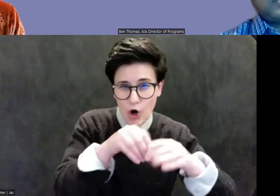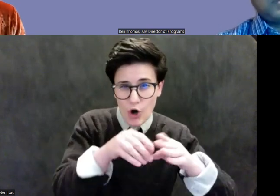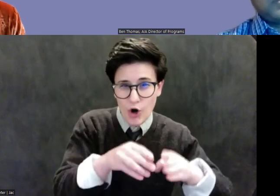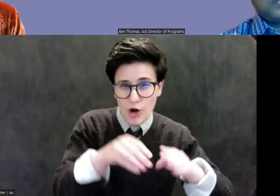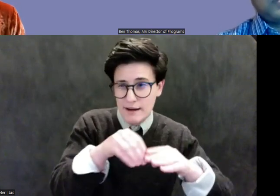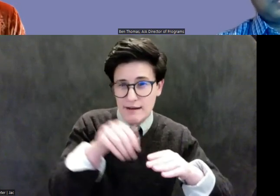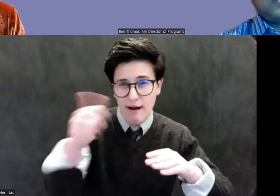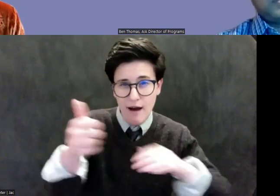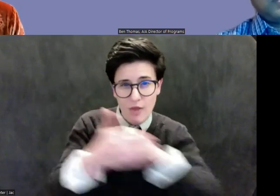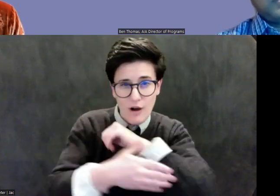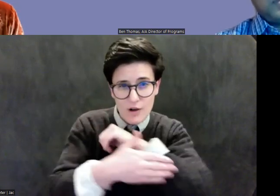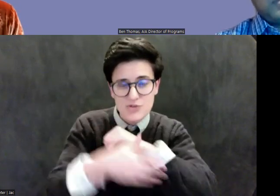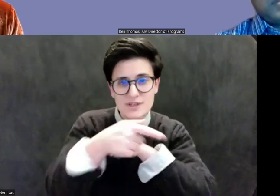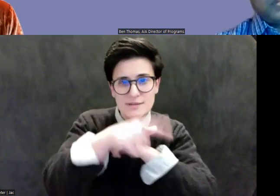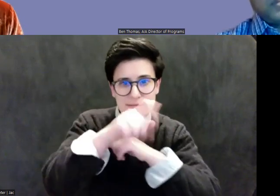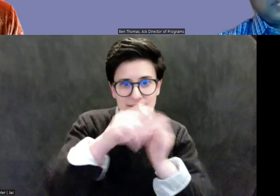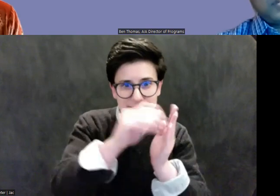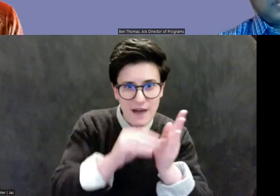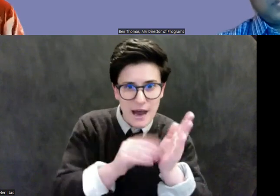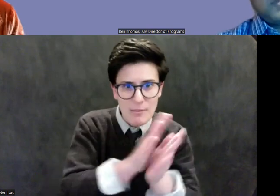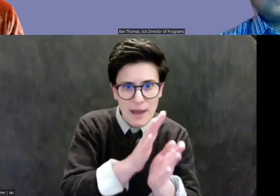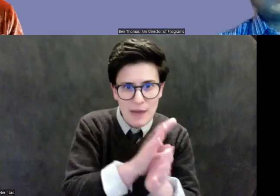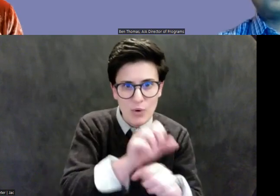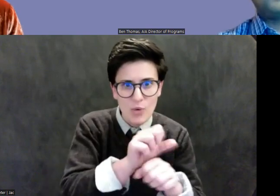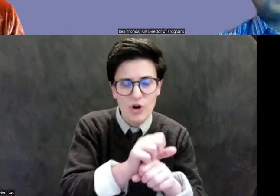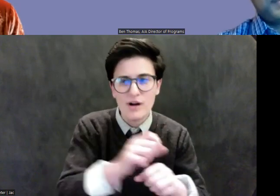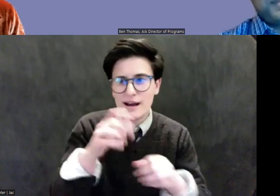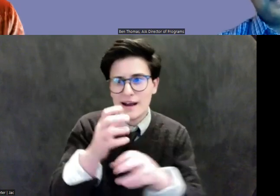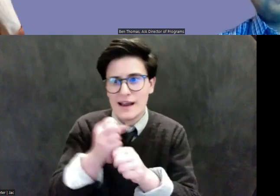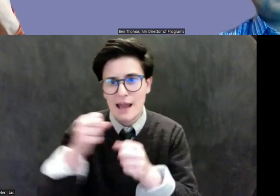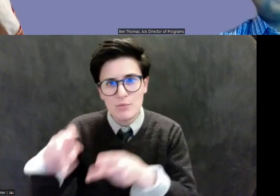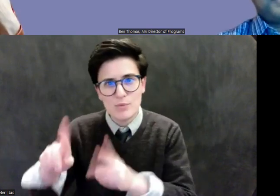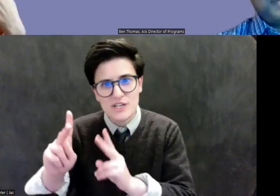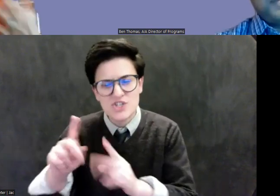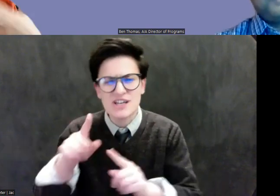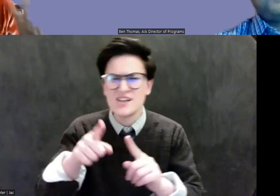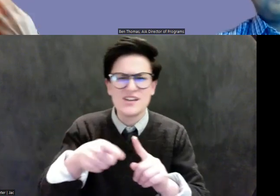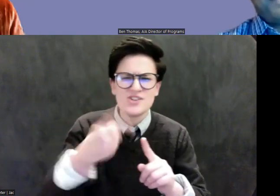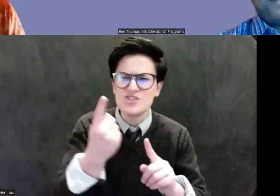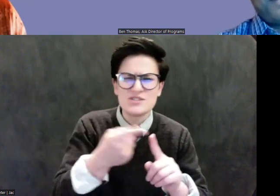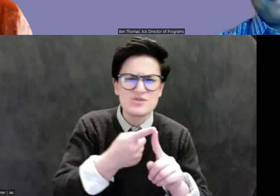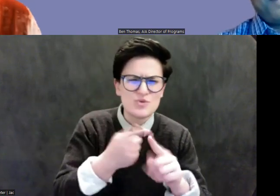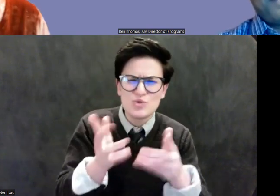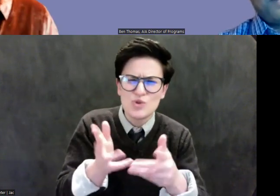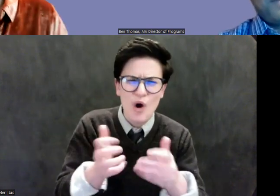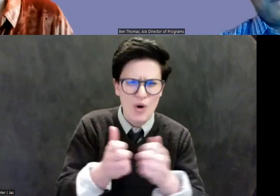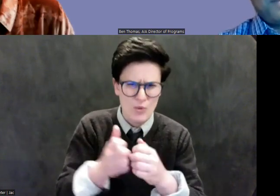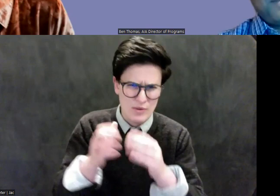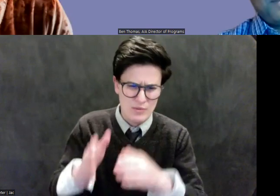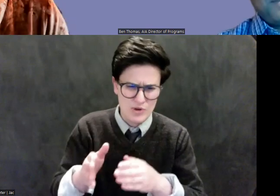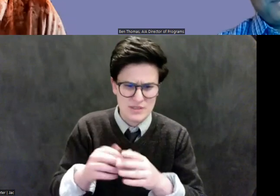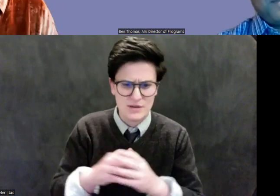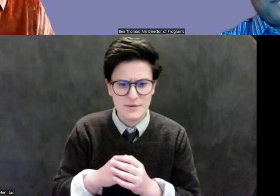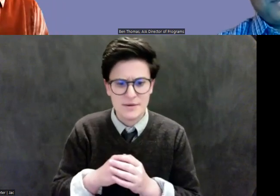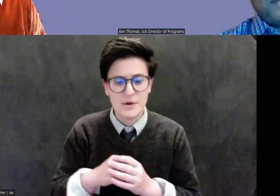permission from the foreign ministry. I mean, can take months just to talk to somebody, whereas criminals, of course, over the border can, you know, talk to each other